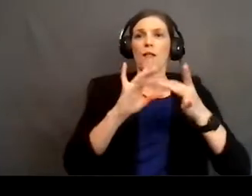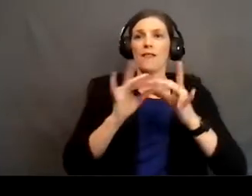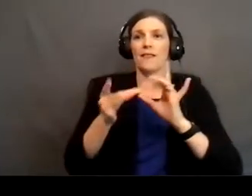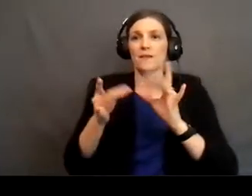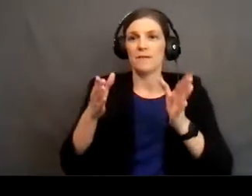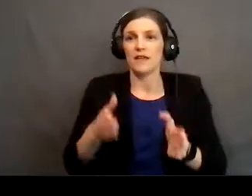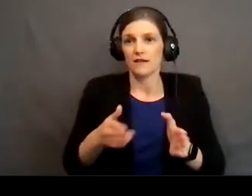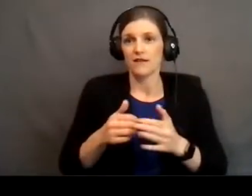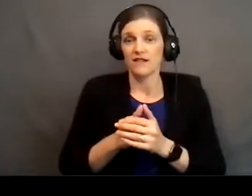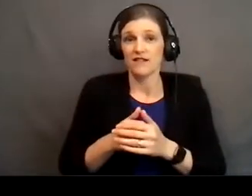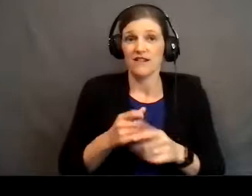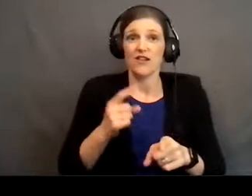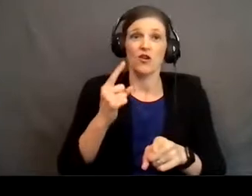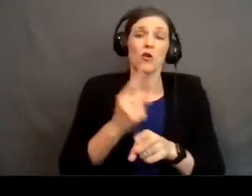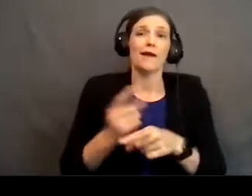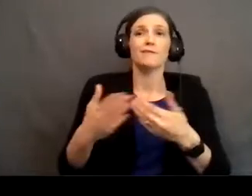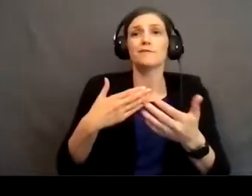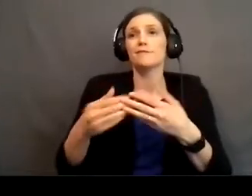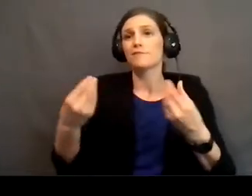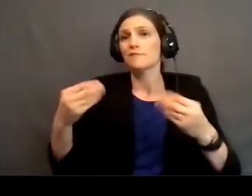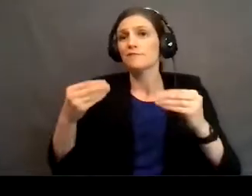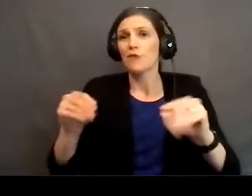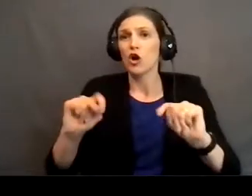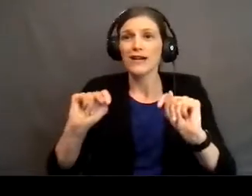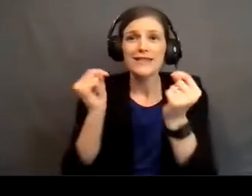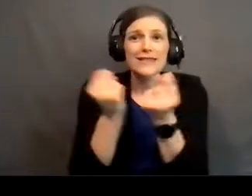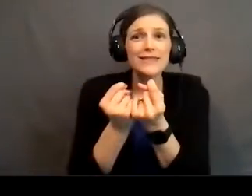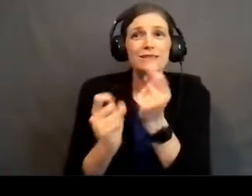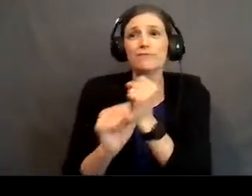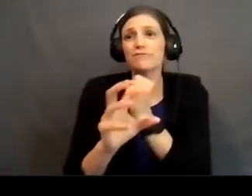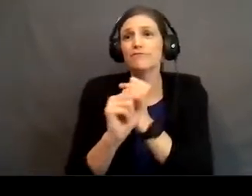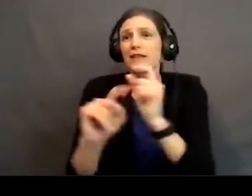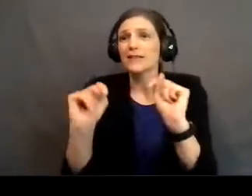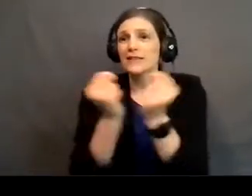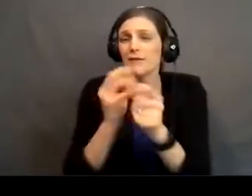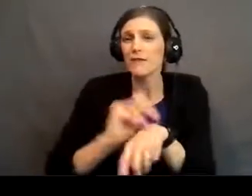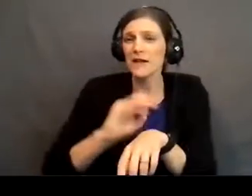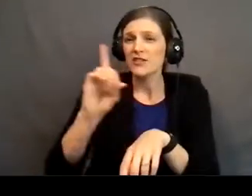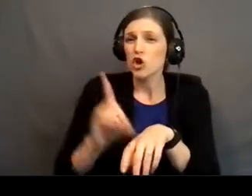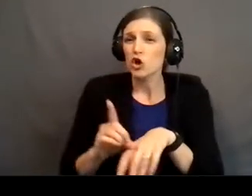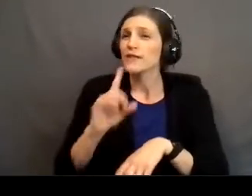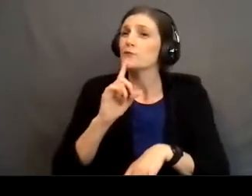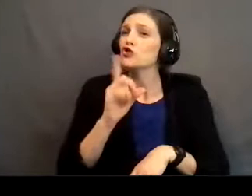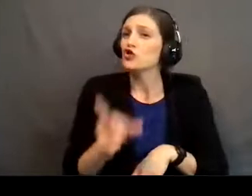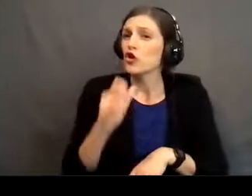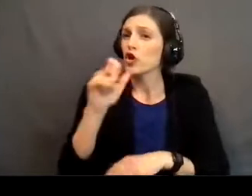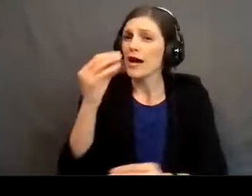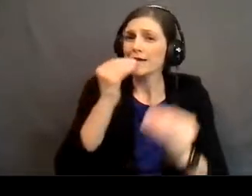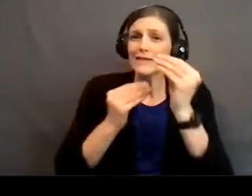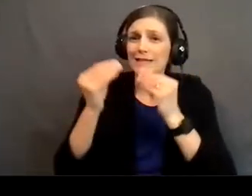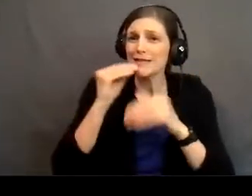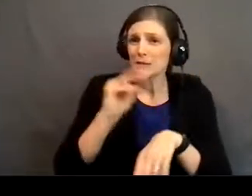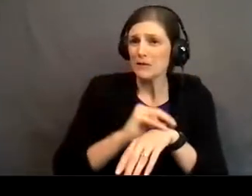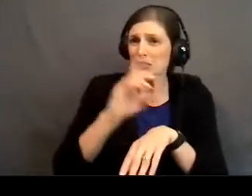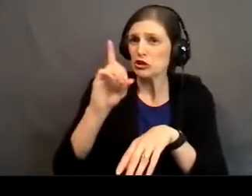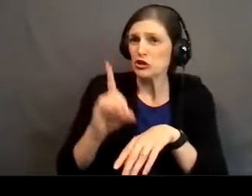Right? As much as the marketing team of McDonald's would like you to believe, I'm sure that they are not chowing down on McDonald's